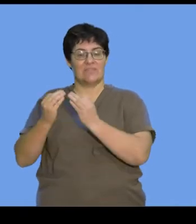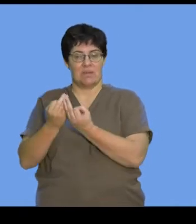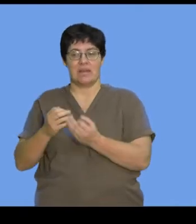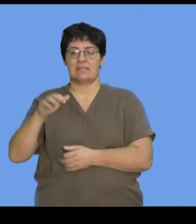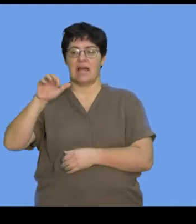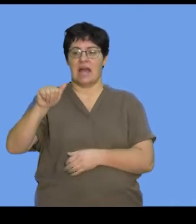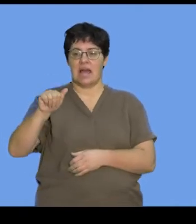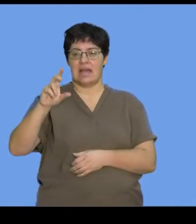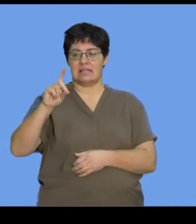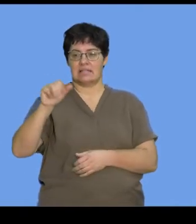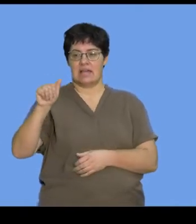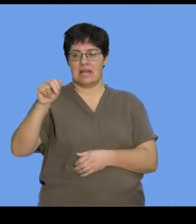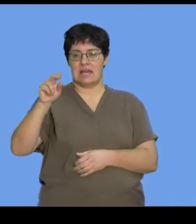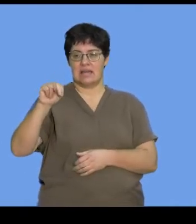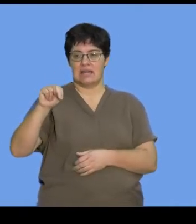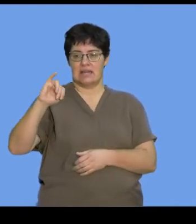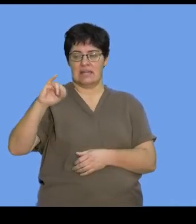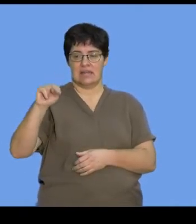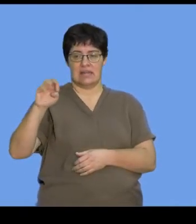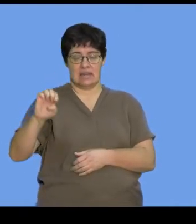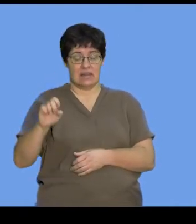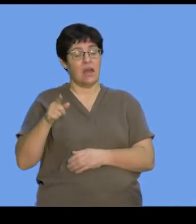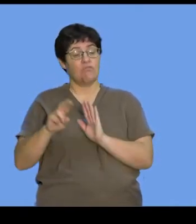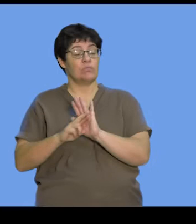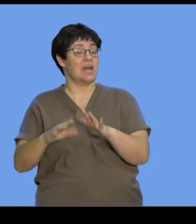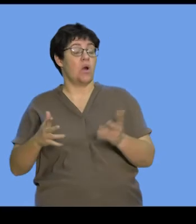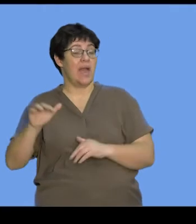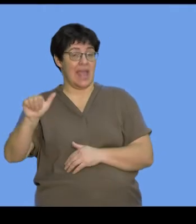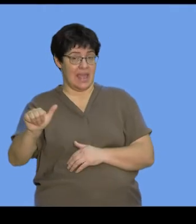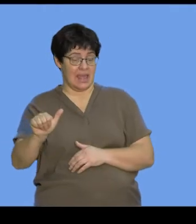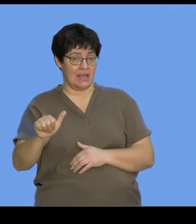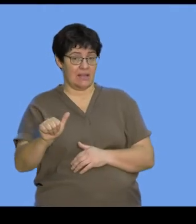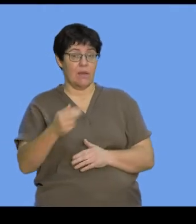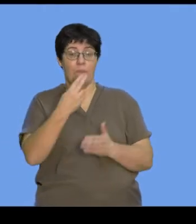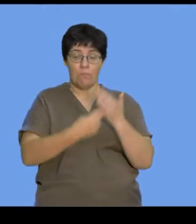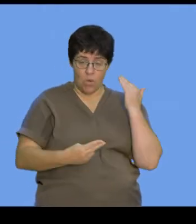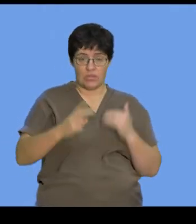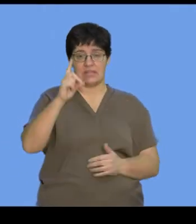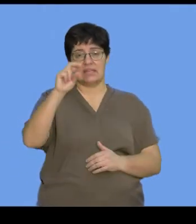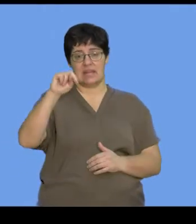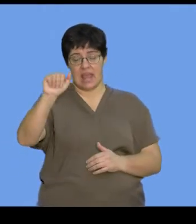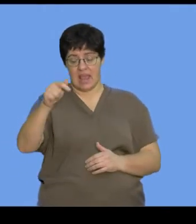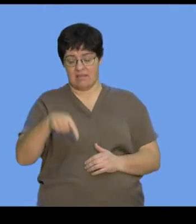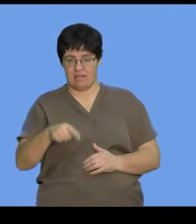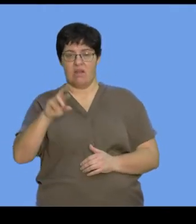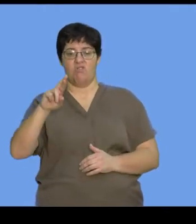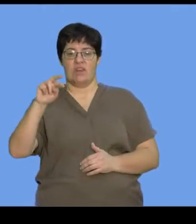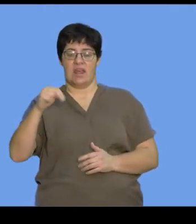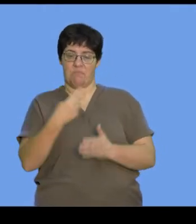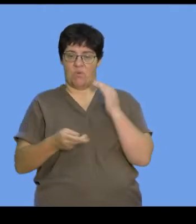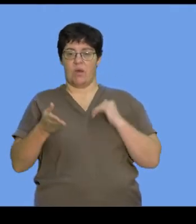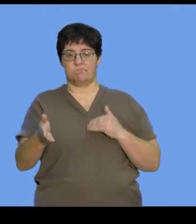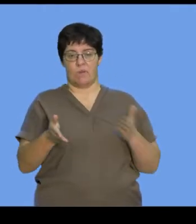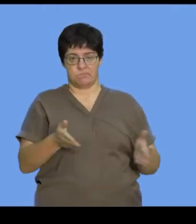adenine. And we represent that as A. And this is found both in DNA and RNA nucleotides as well.